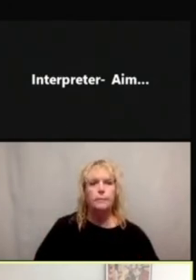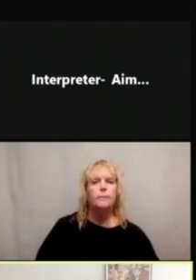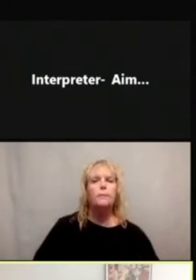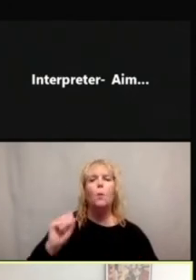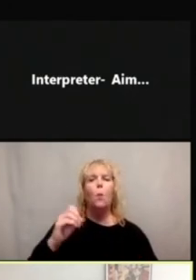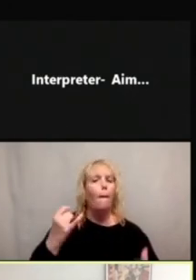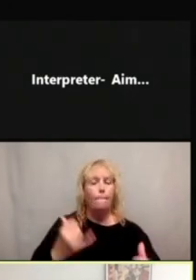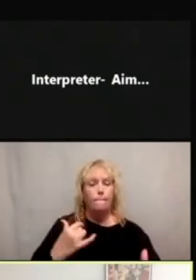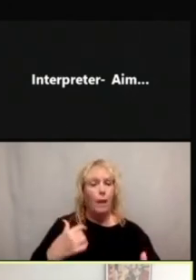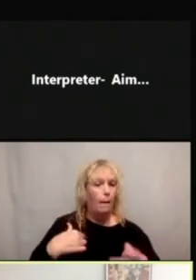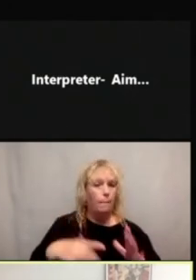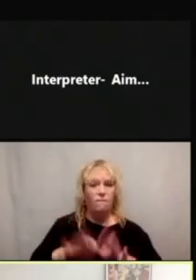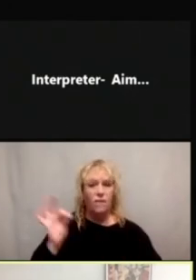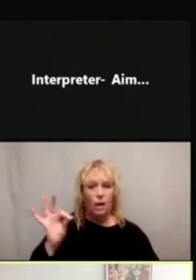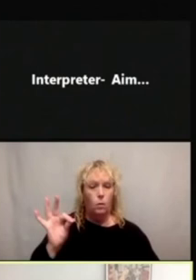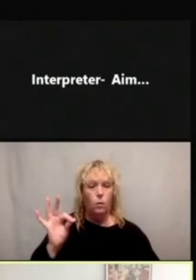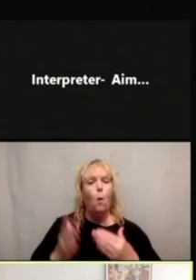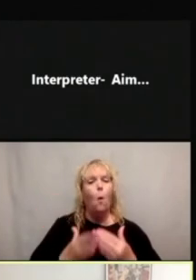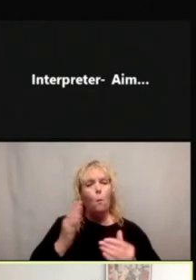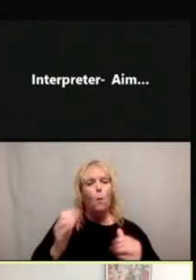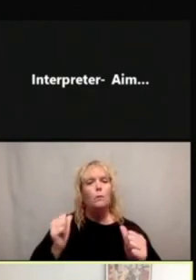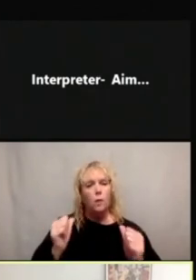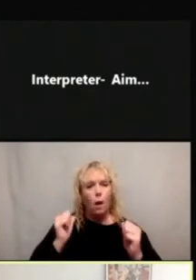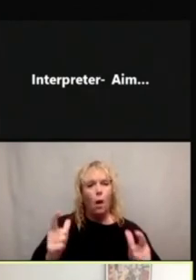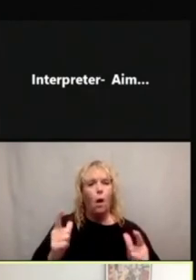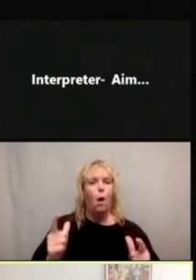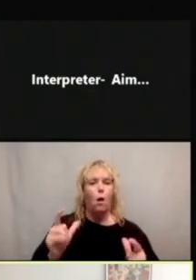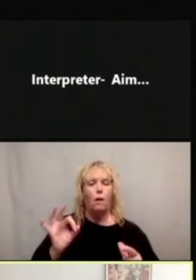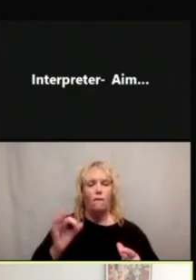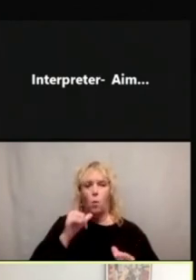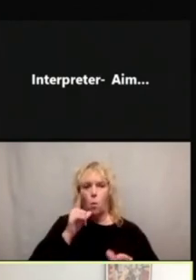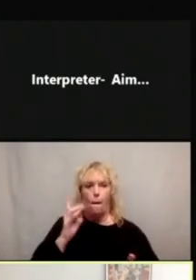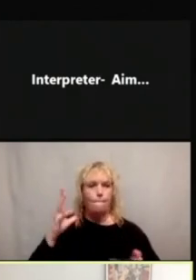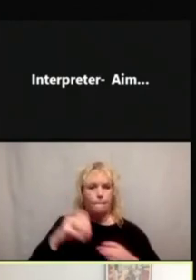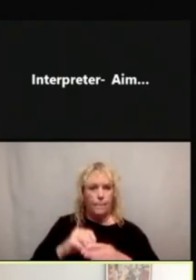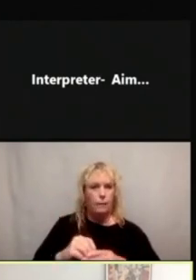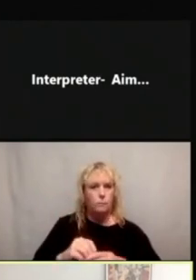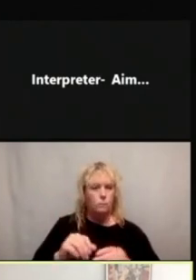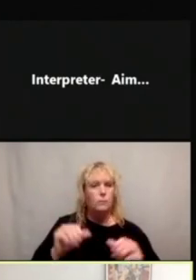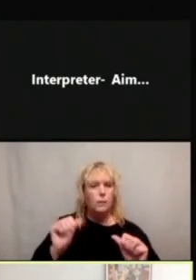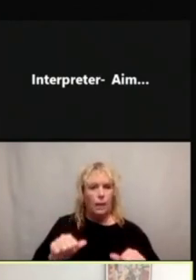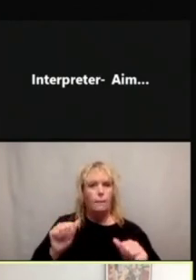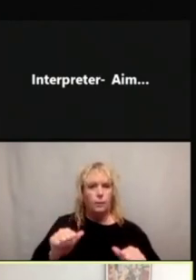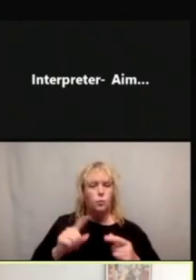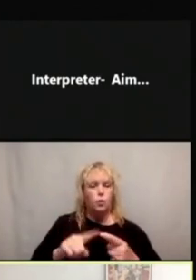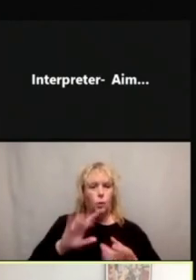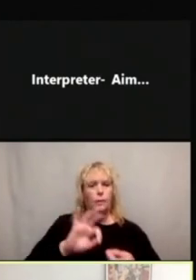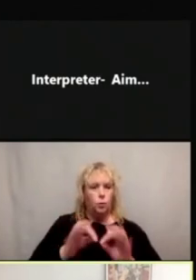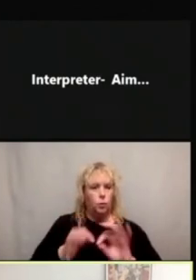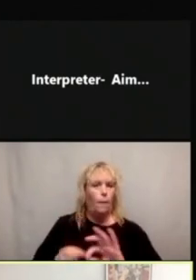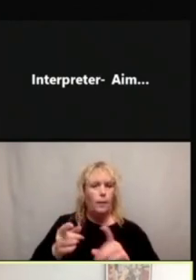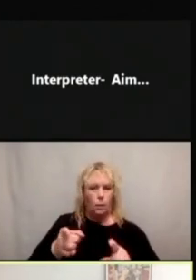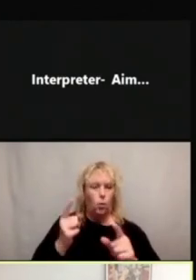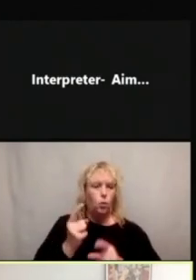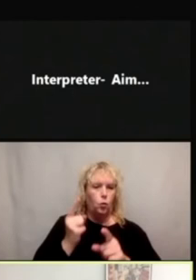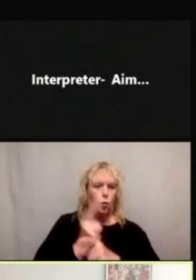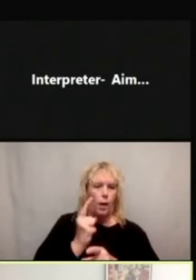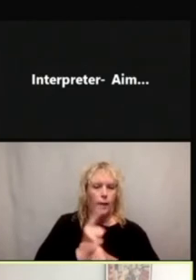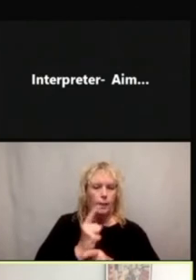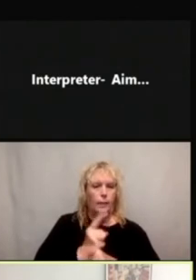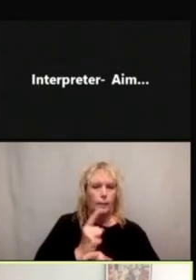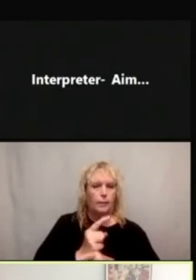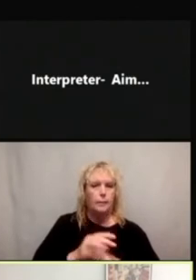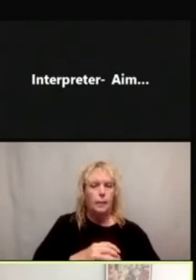was that all or almost all of the participants were able to interpret these pictograms correctly. So these are pretty concrete